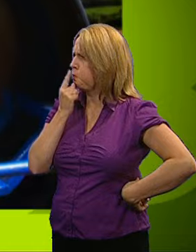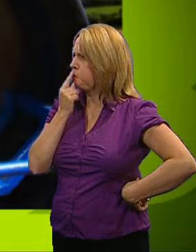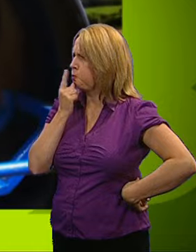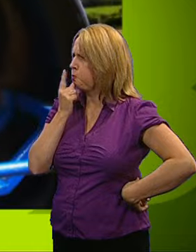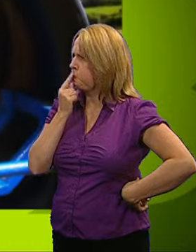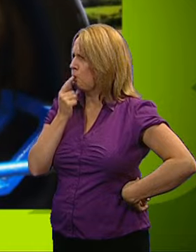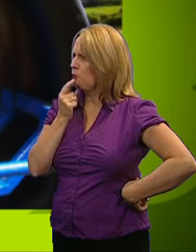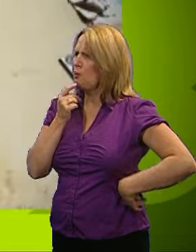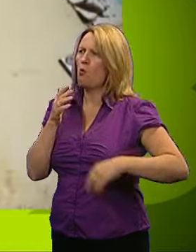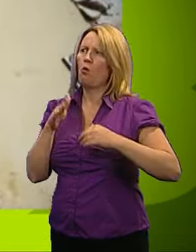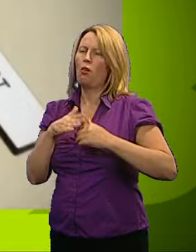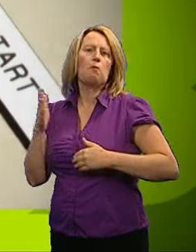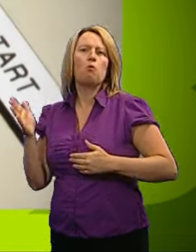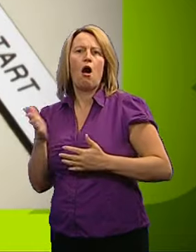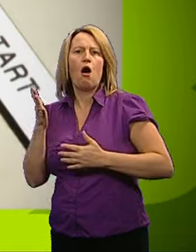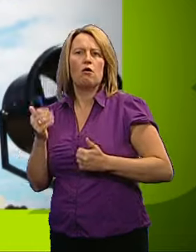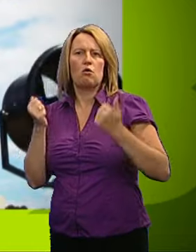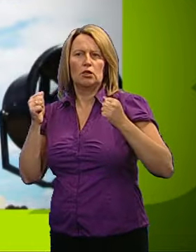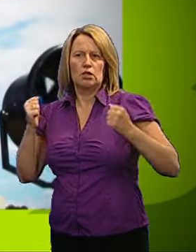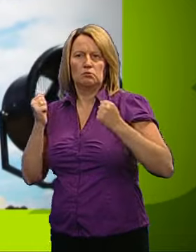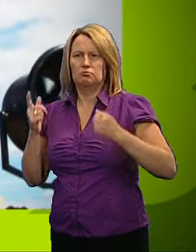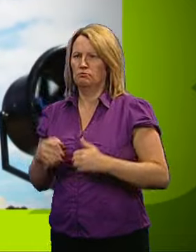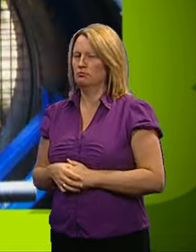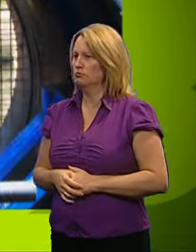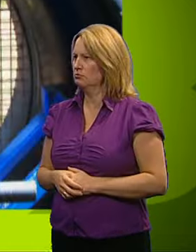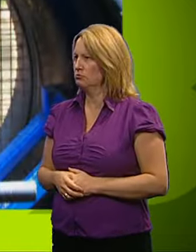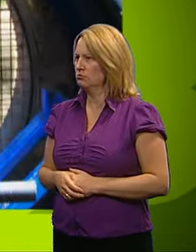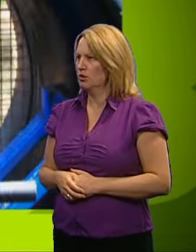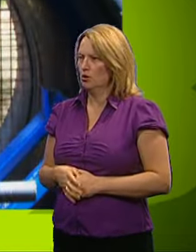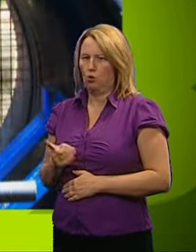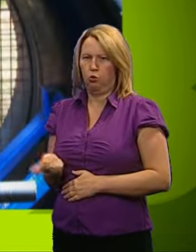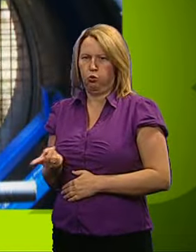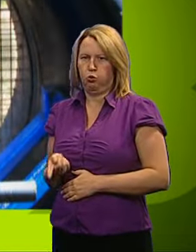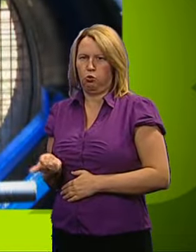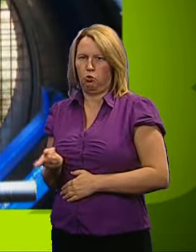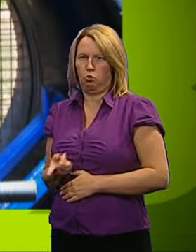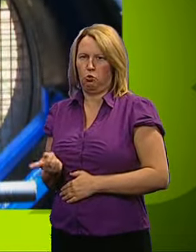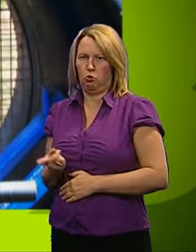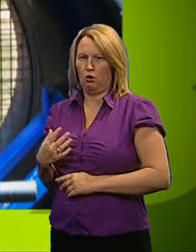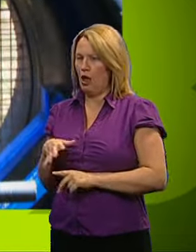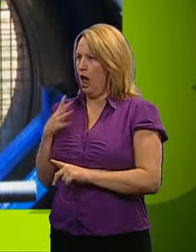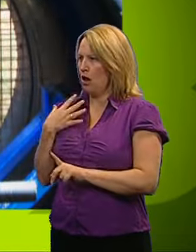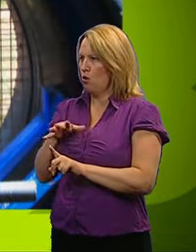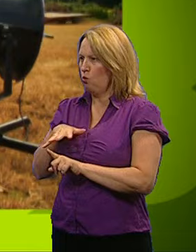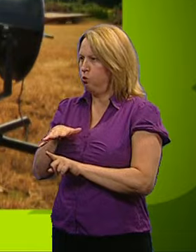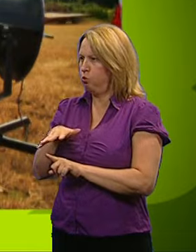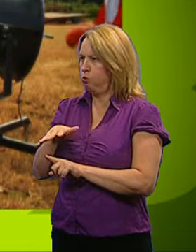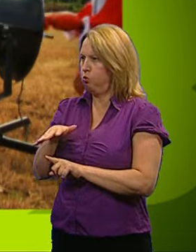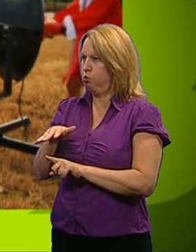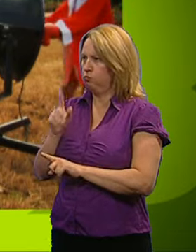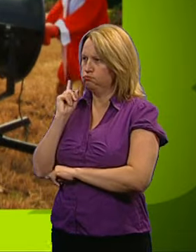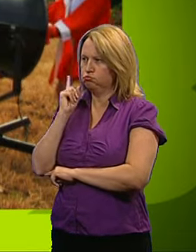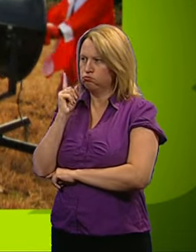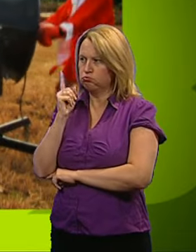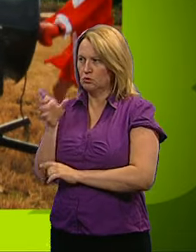down. Wind power. More his style. This huge electric fan is capable of blasting a constant stream of air at speeds